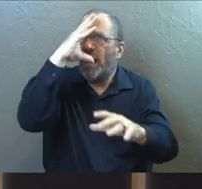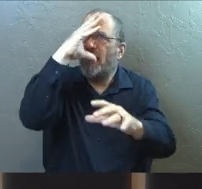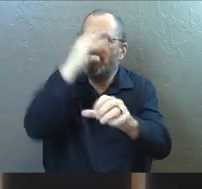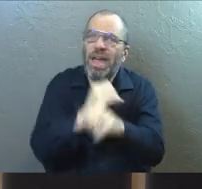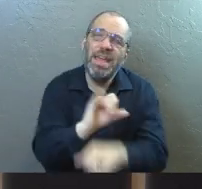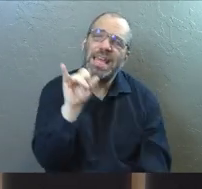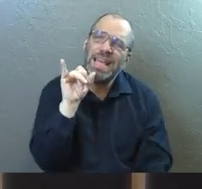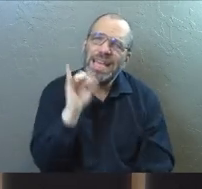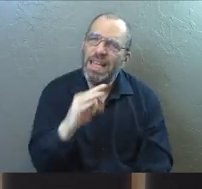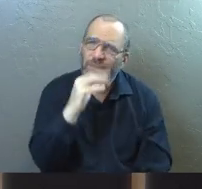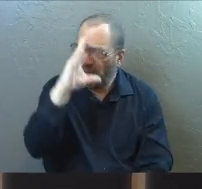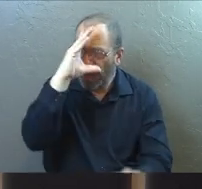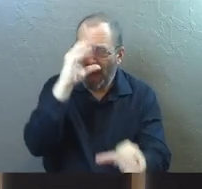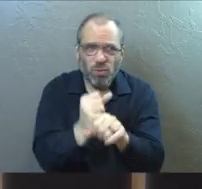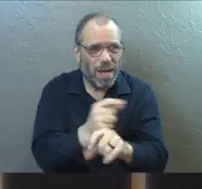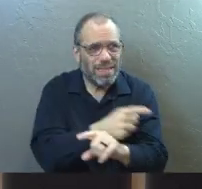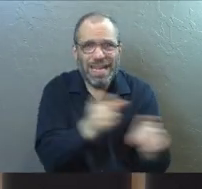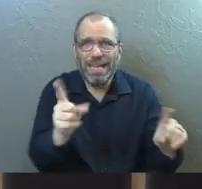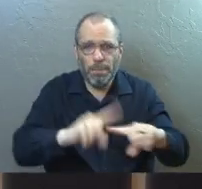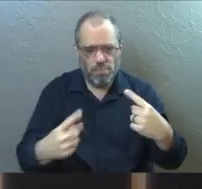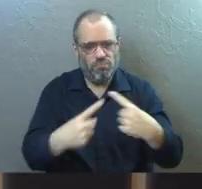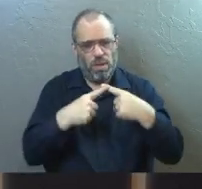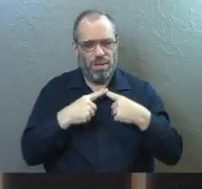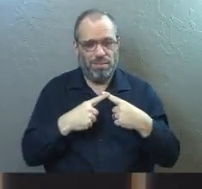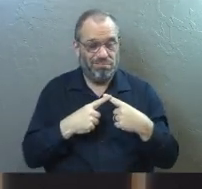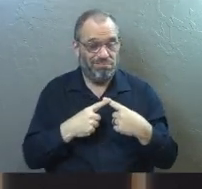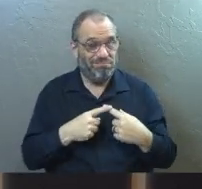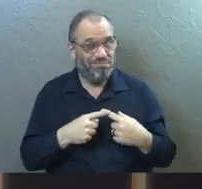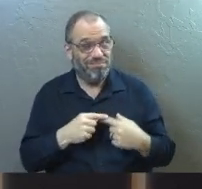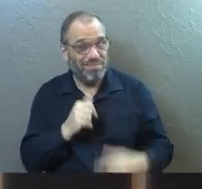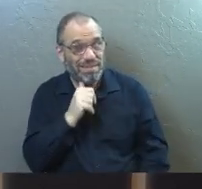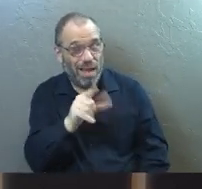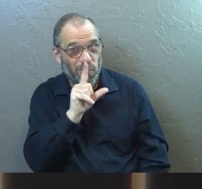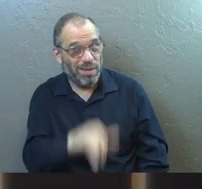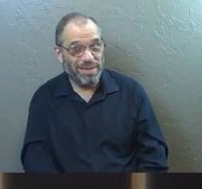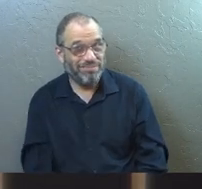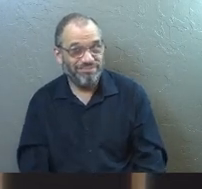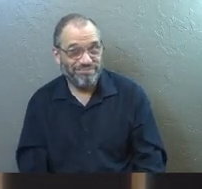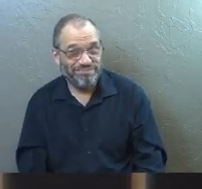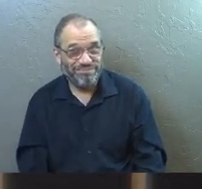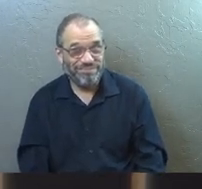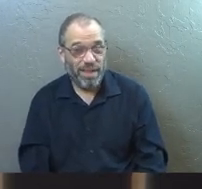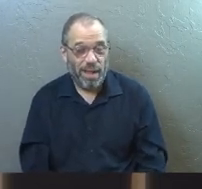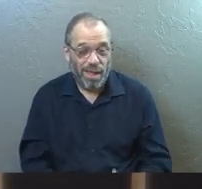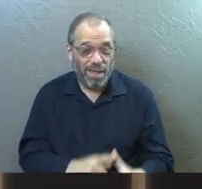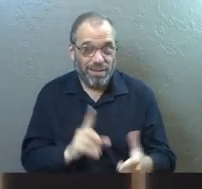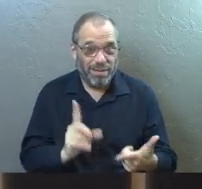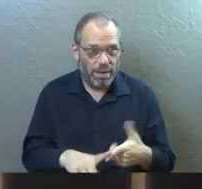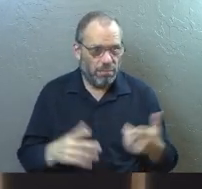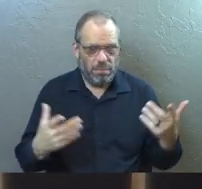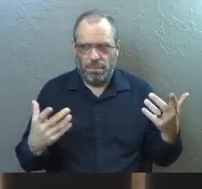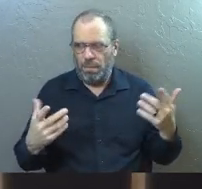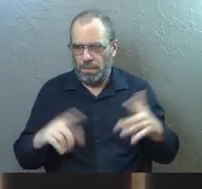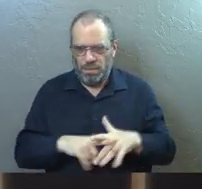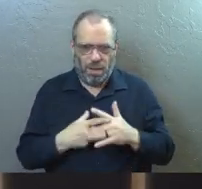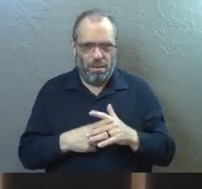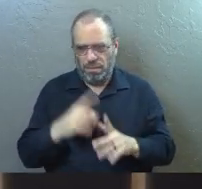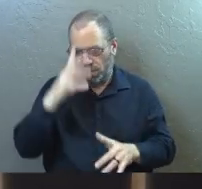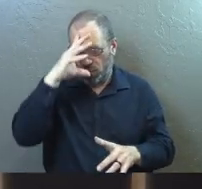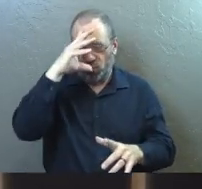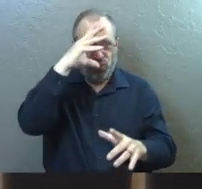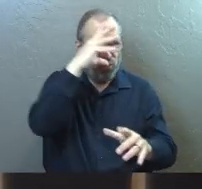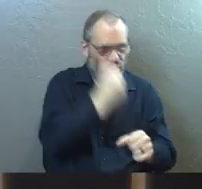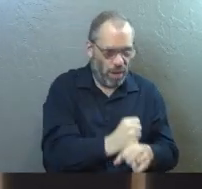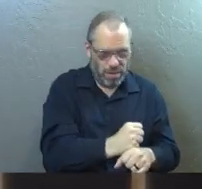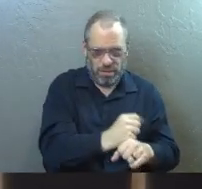if you've never trusted anybody but you? Not really. You're going to suddenly start trusting